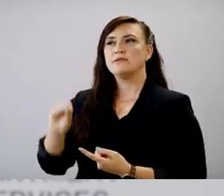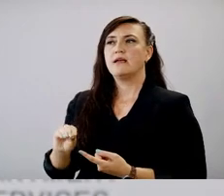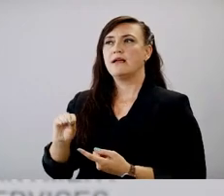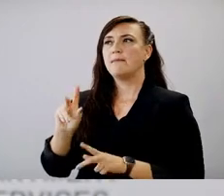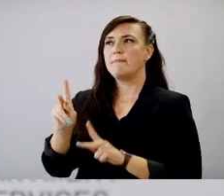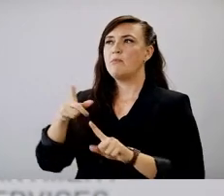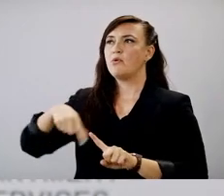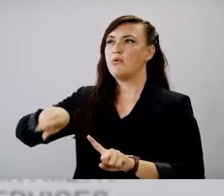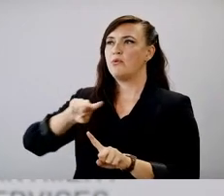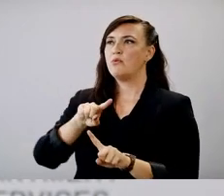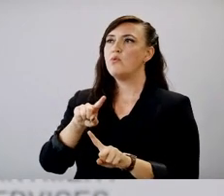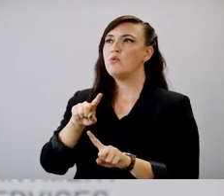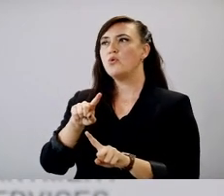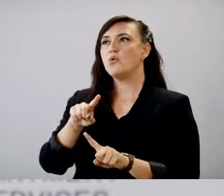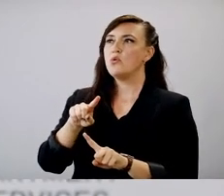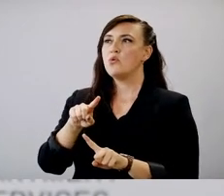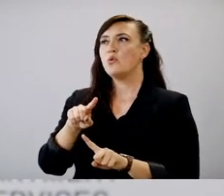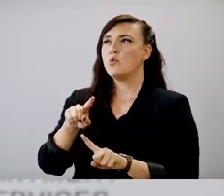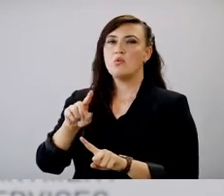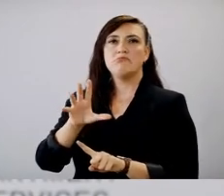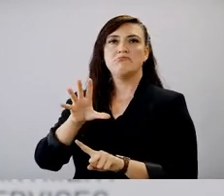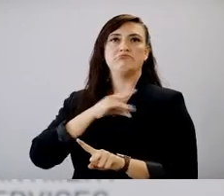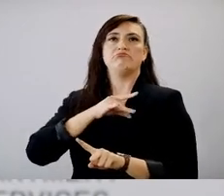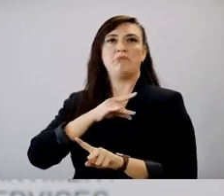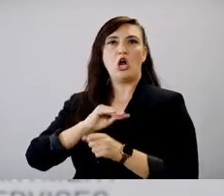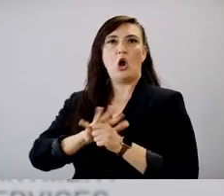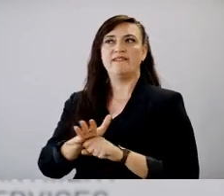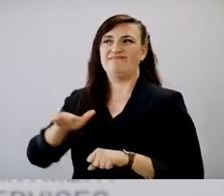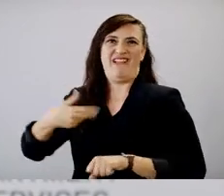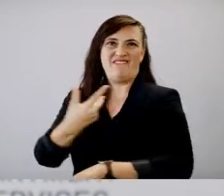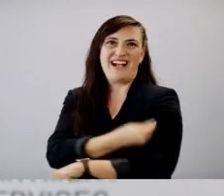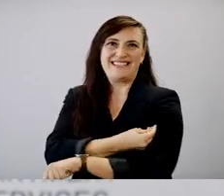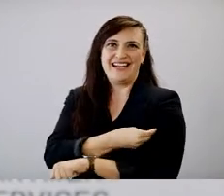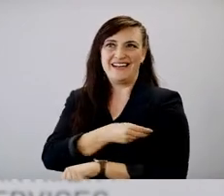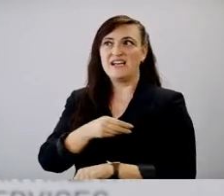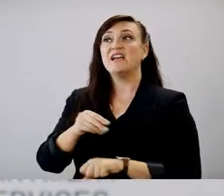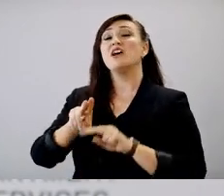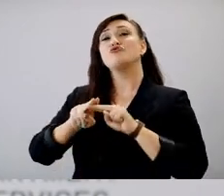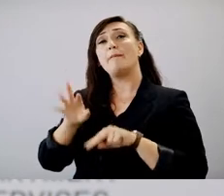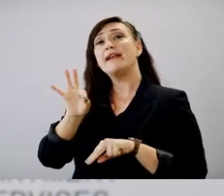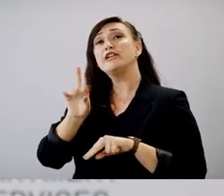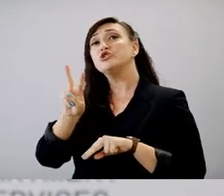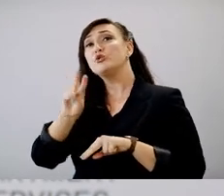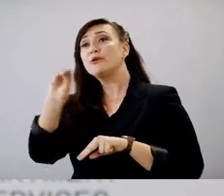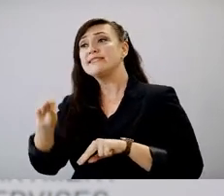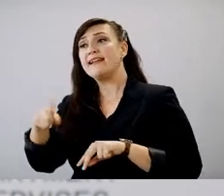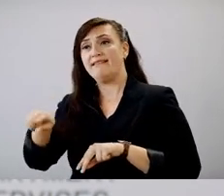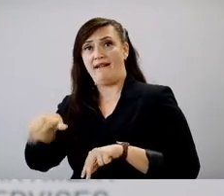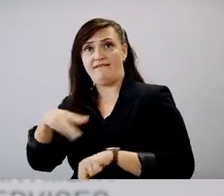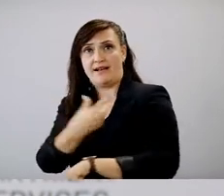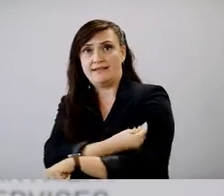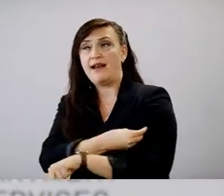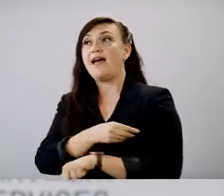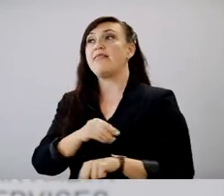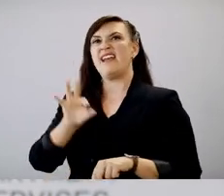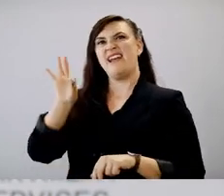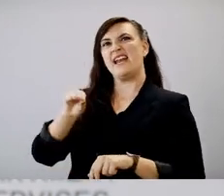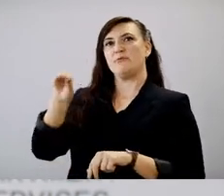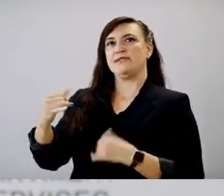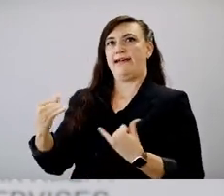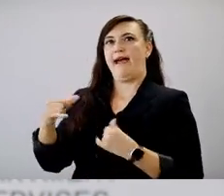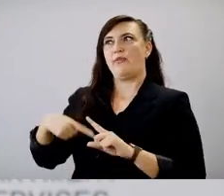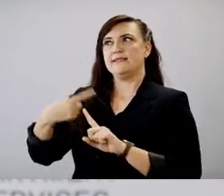got the, the, uh, COVID were, uh, unvaccinated jobs 92 in June and like 90% this month.